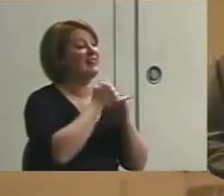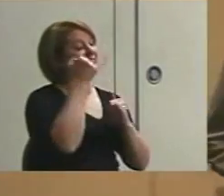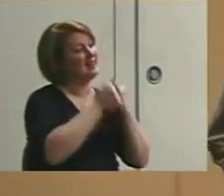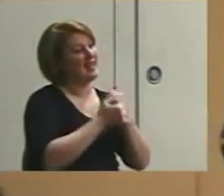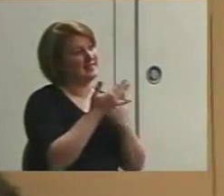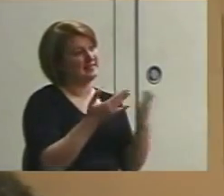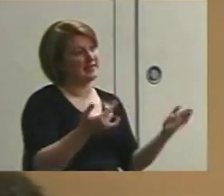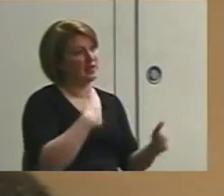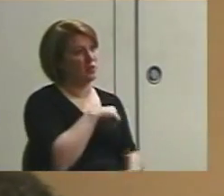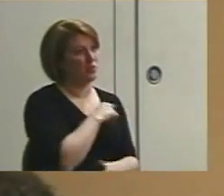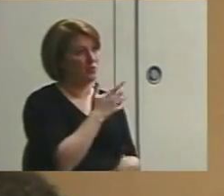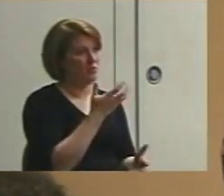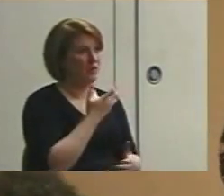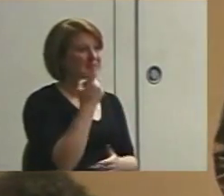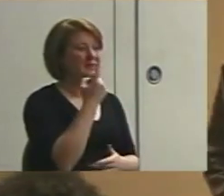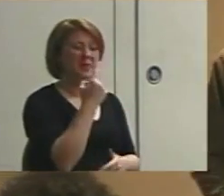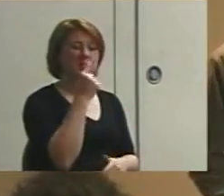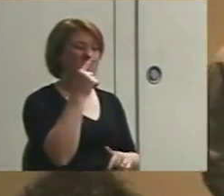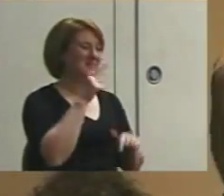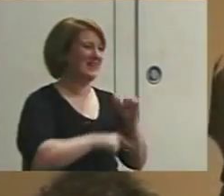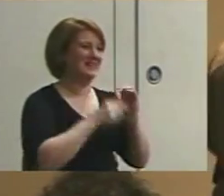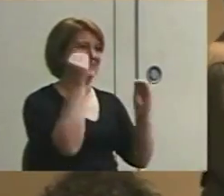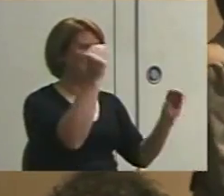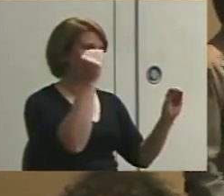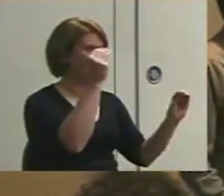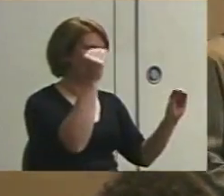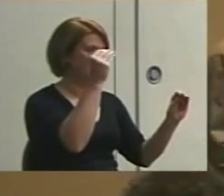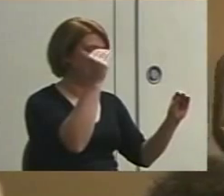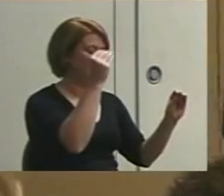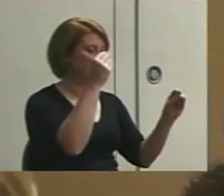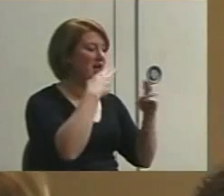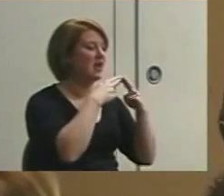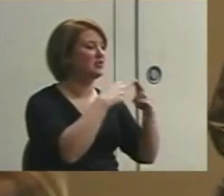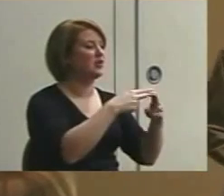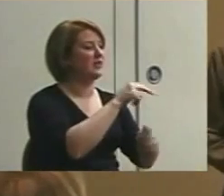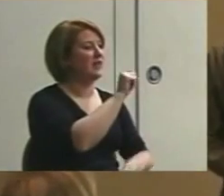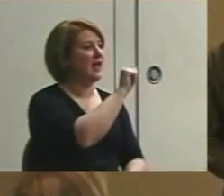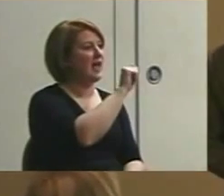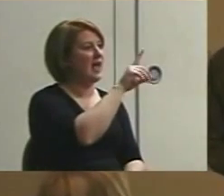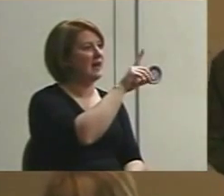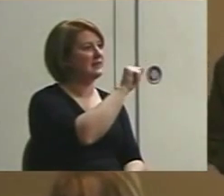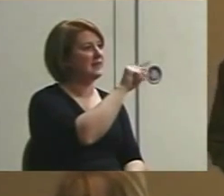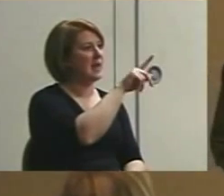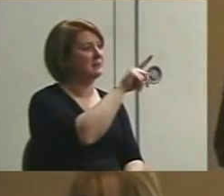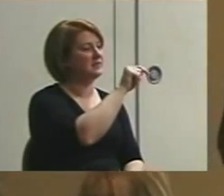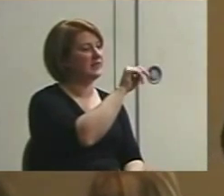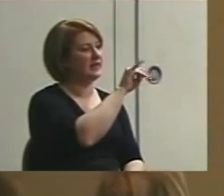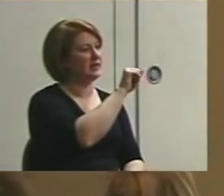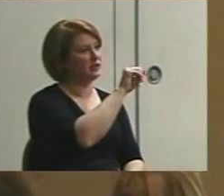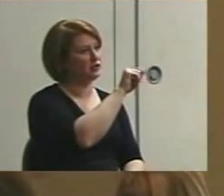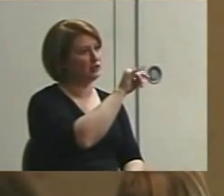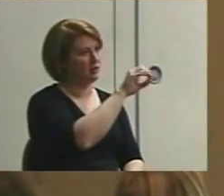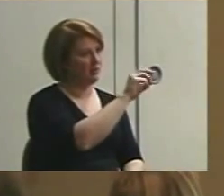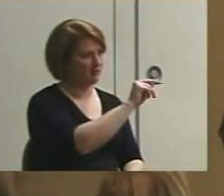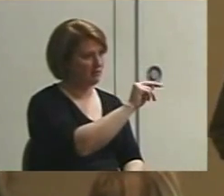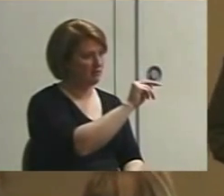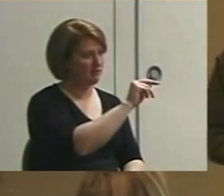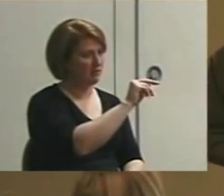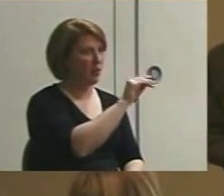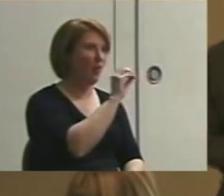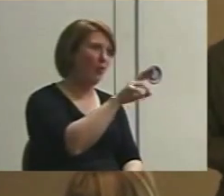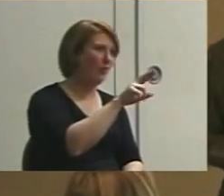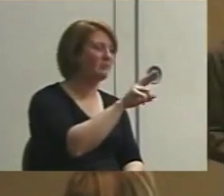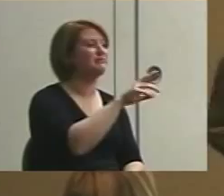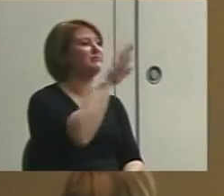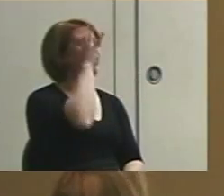want is something we really can't teach. It's called adaptation. Or you might call this creativity.